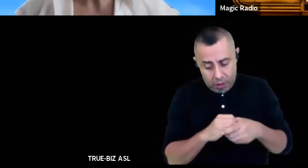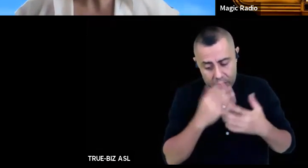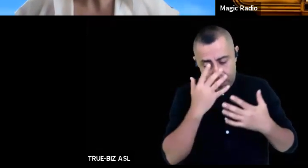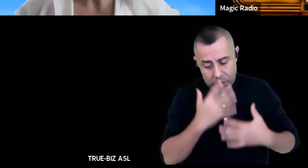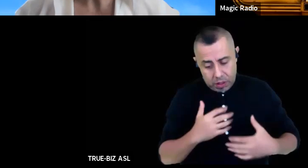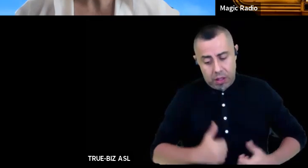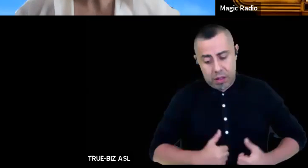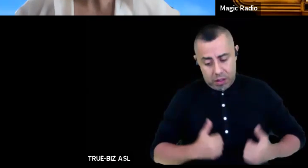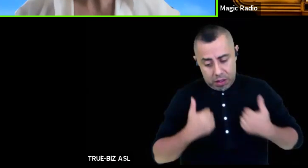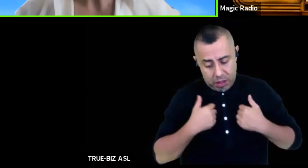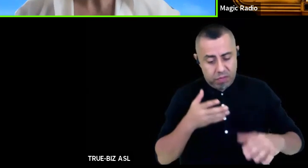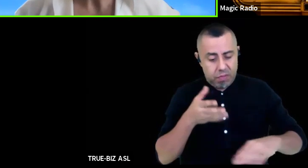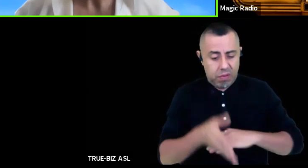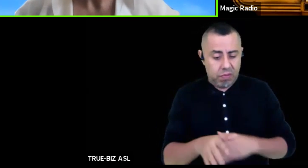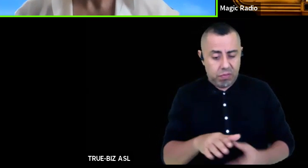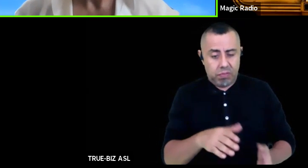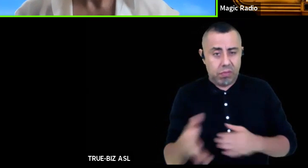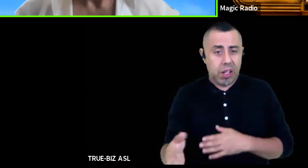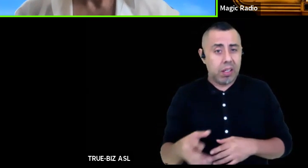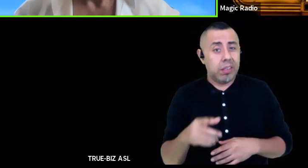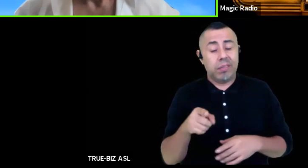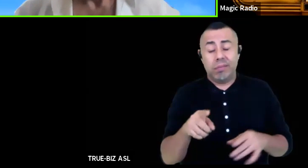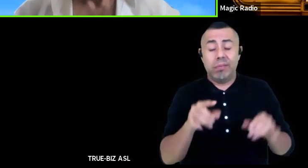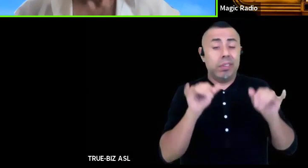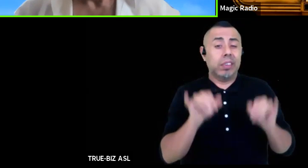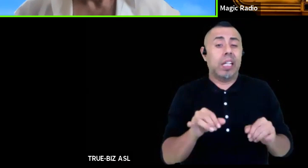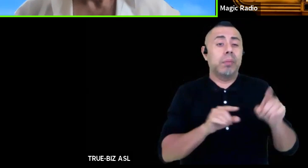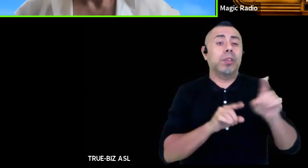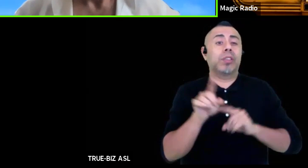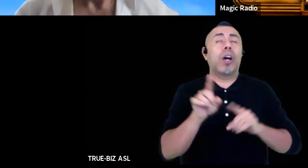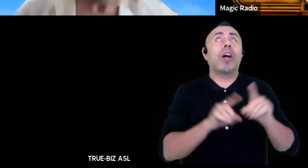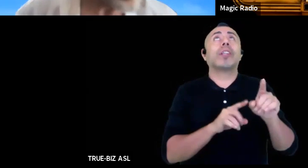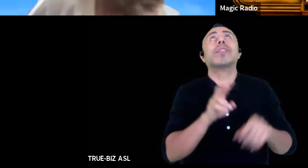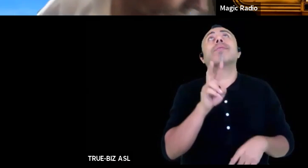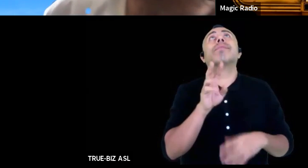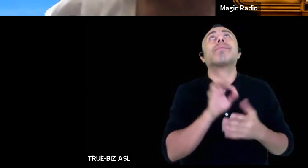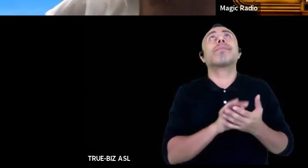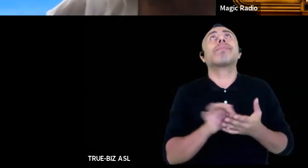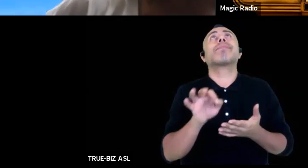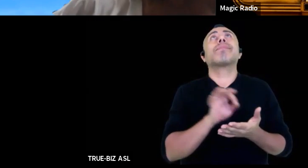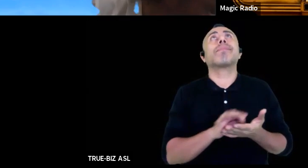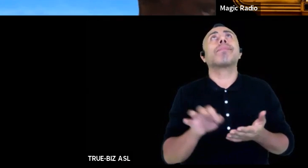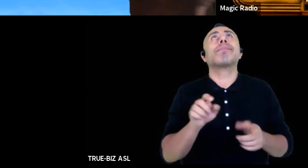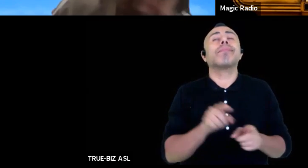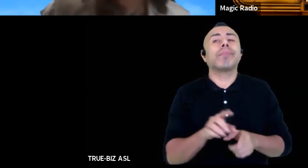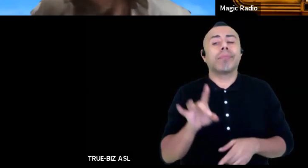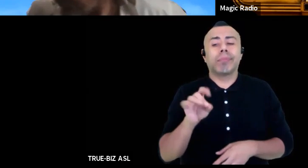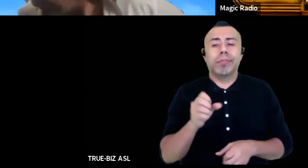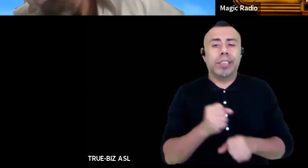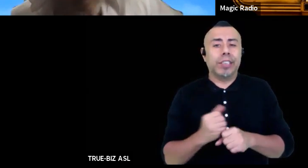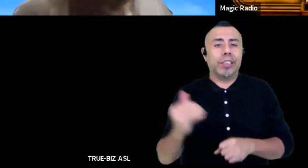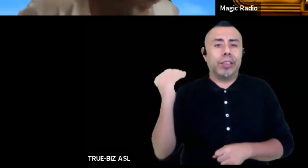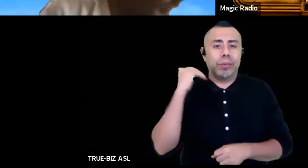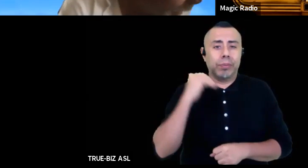he counted eighty years ago he checks his water jug inventorying his few belongings